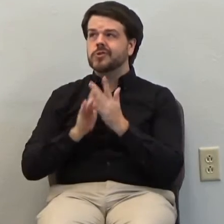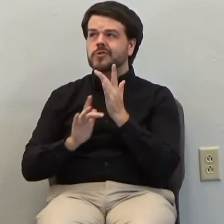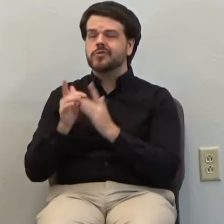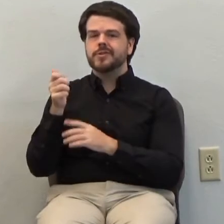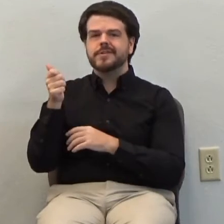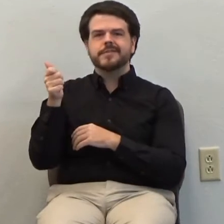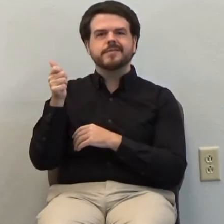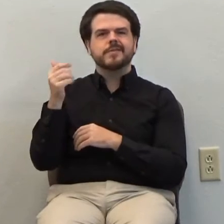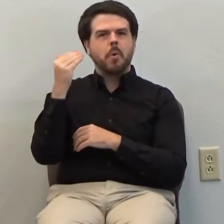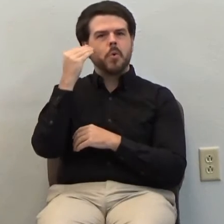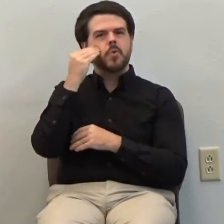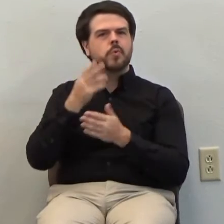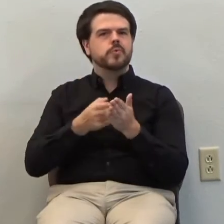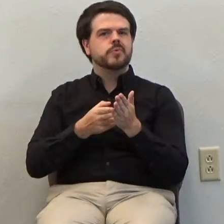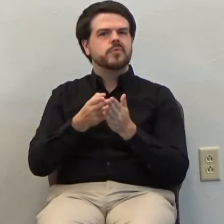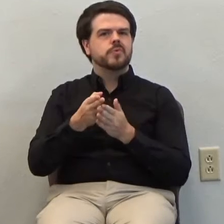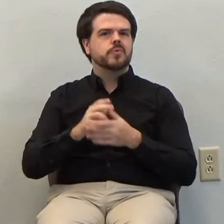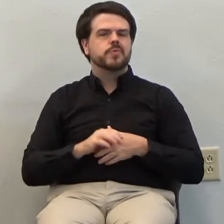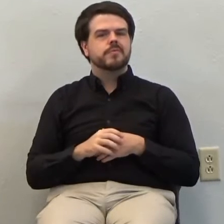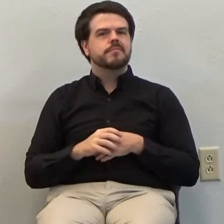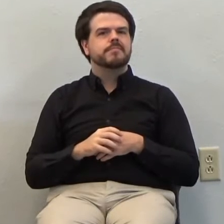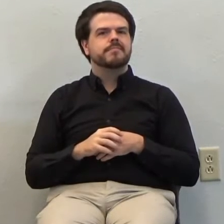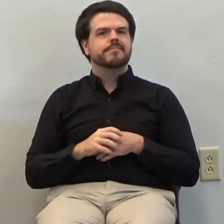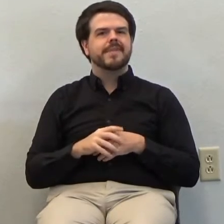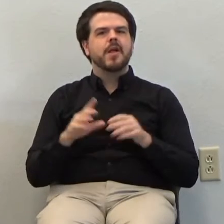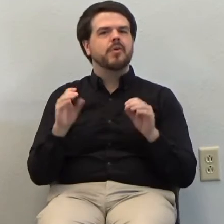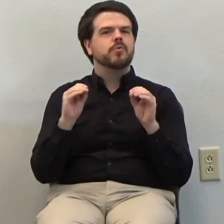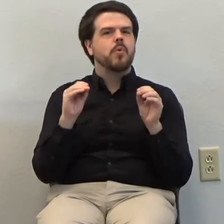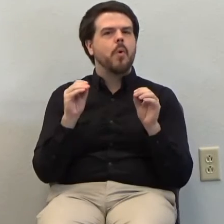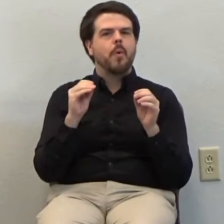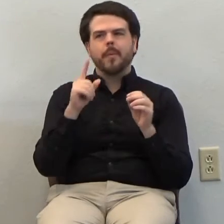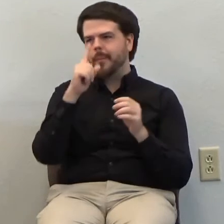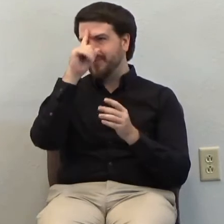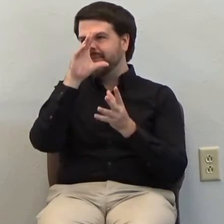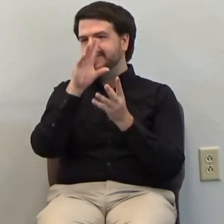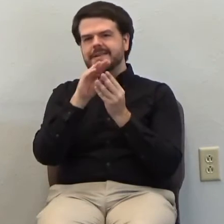No pretenses. No self-seeking.